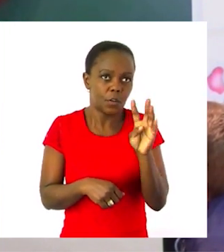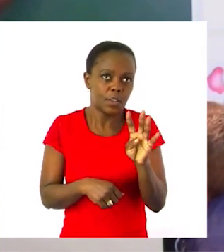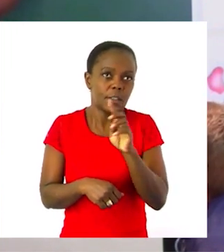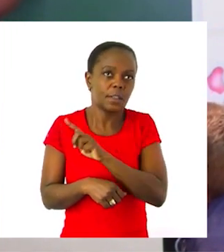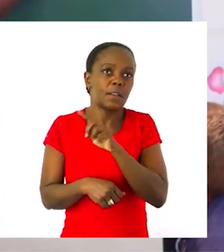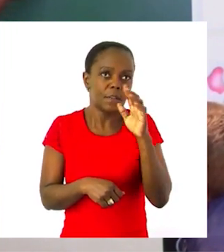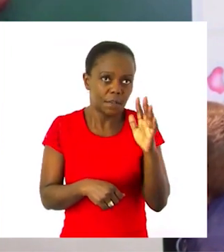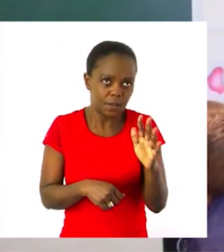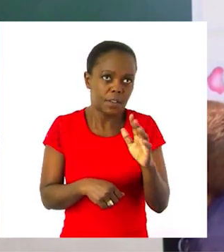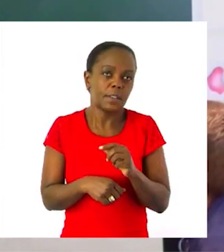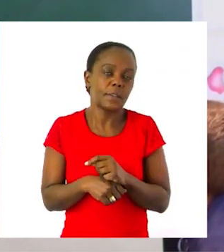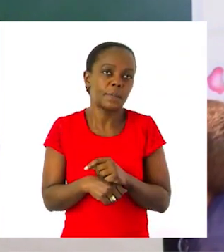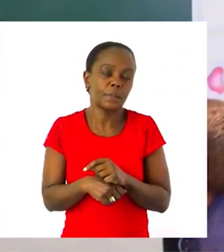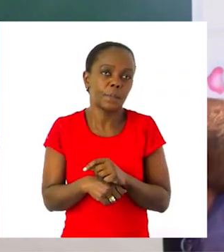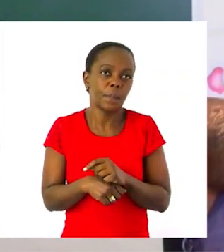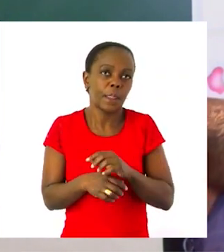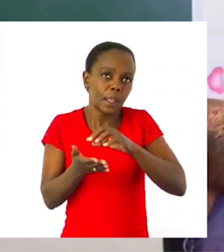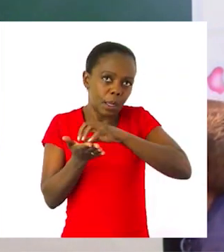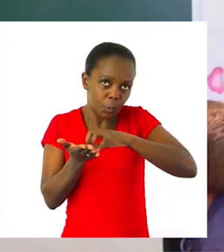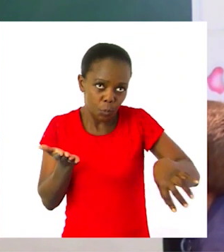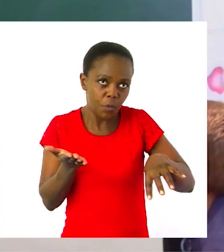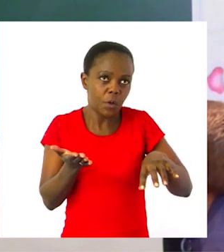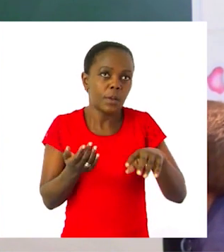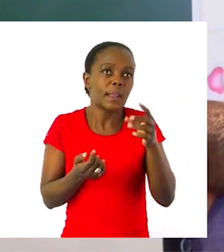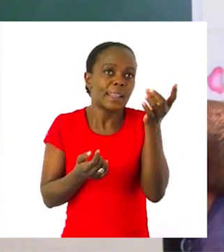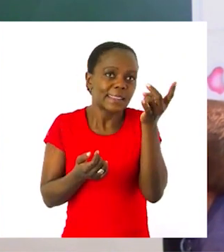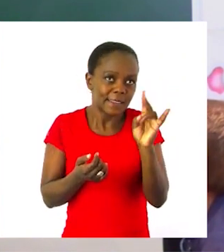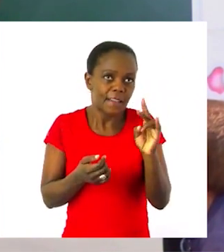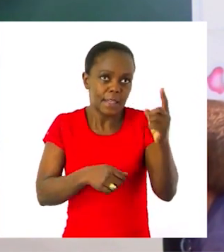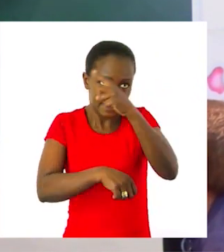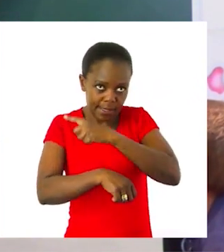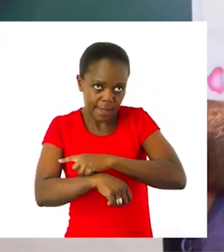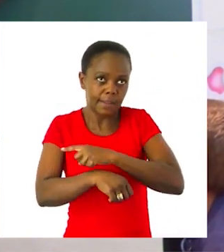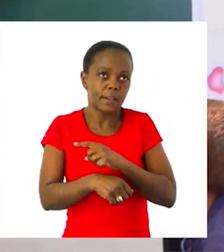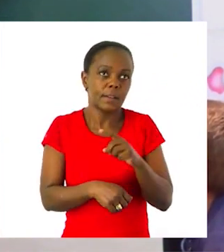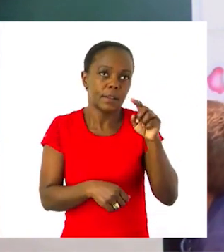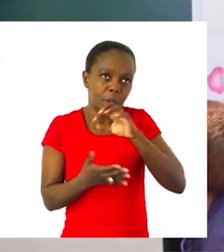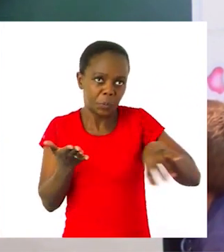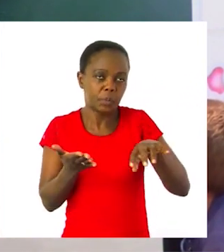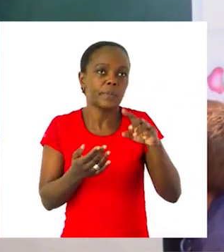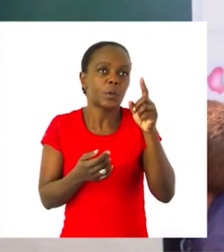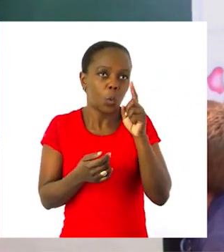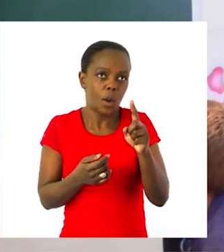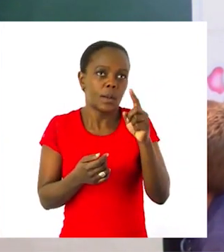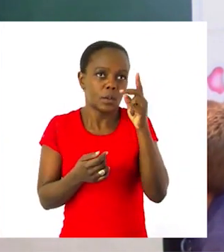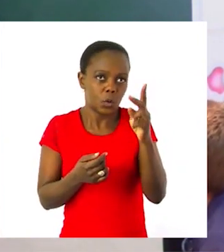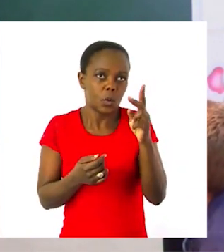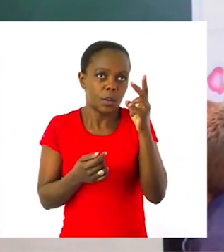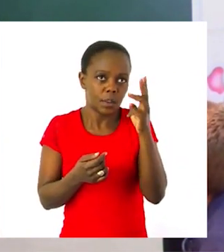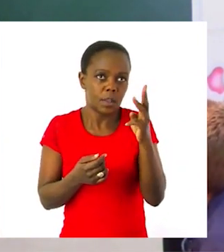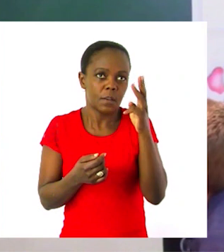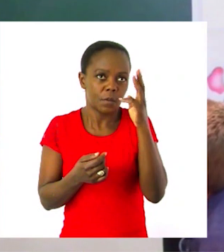fourteen, fourteen, And I'm going to remove seven days. One, two, three,